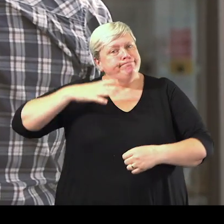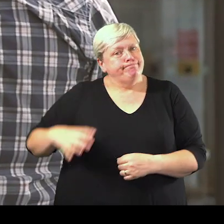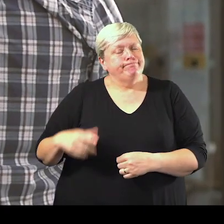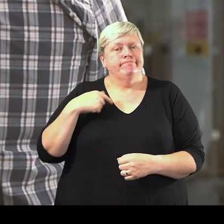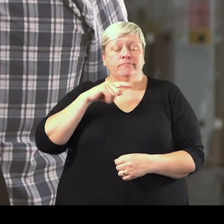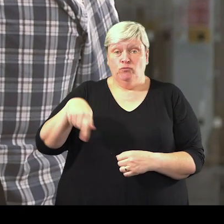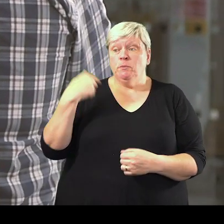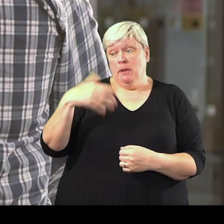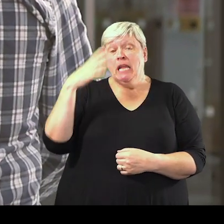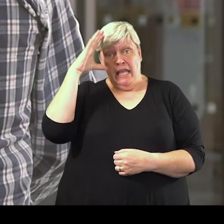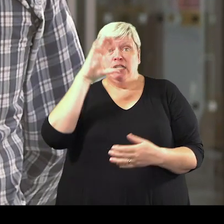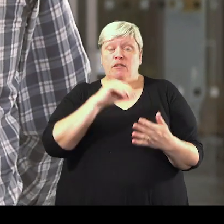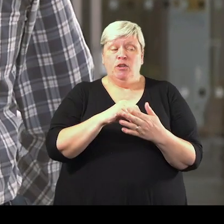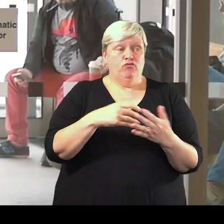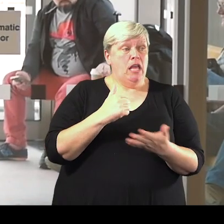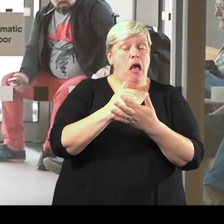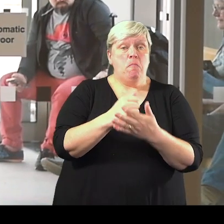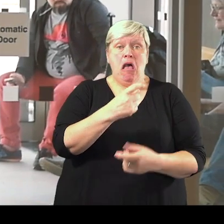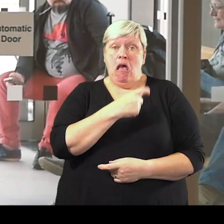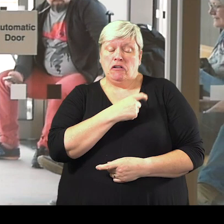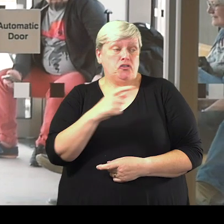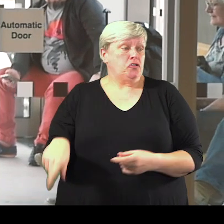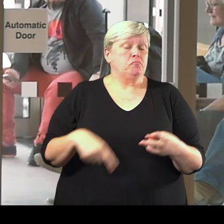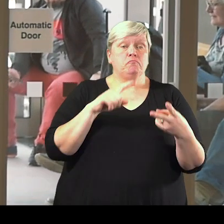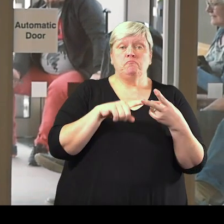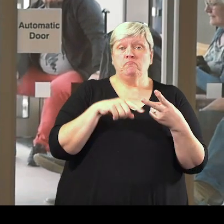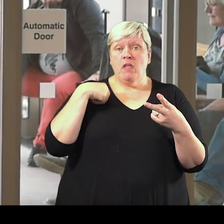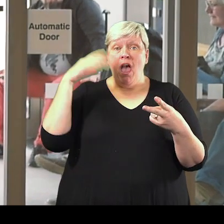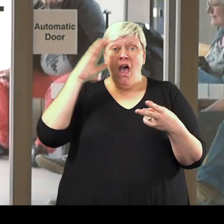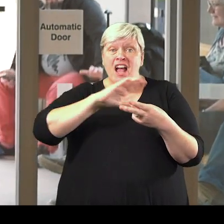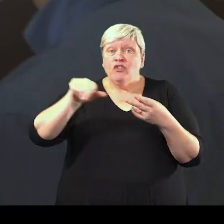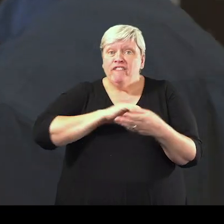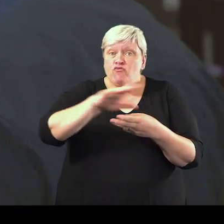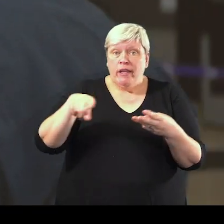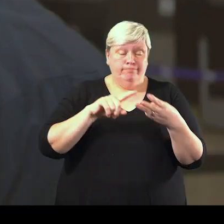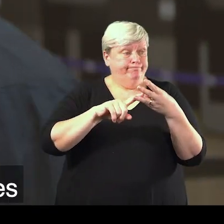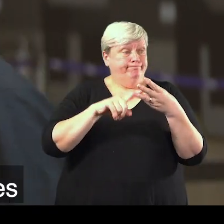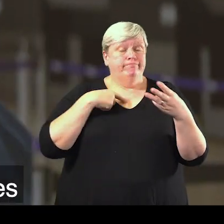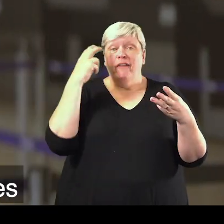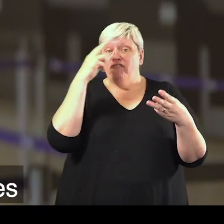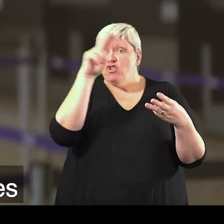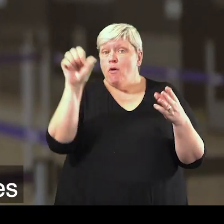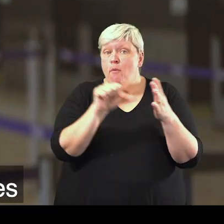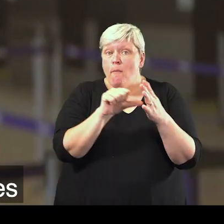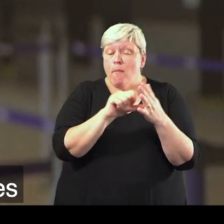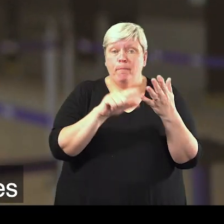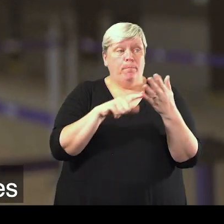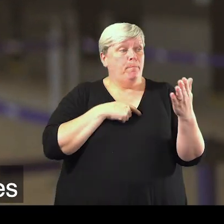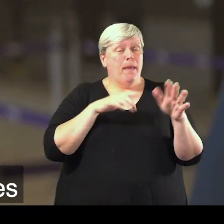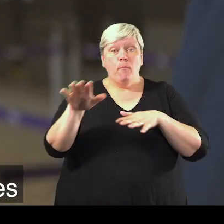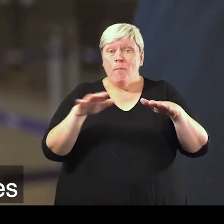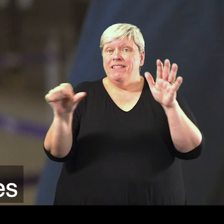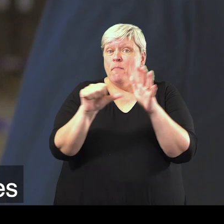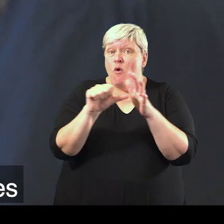We have experience helping anxious passengers, passengers hard of hearing or with a visual impairment,